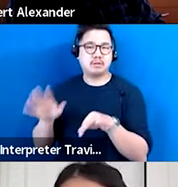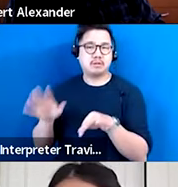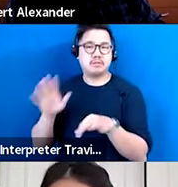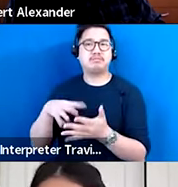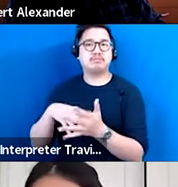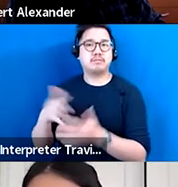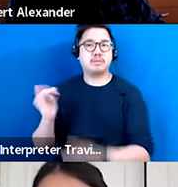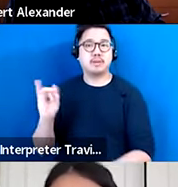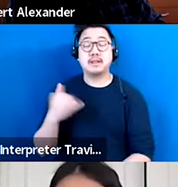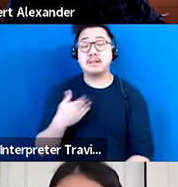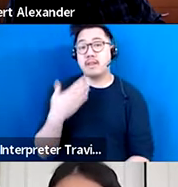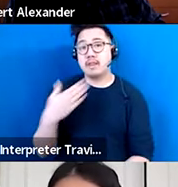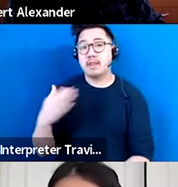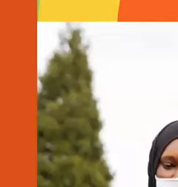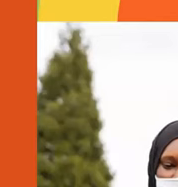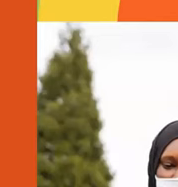Thank you, Sarah.